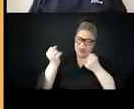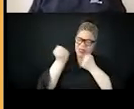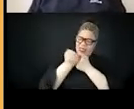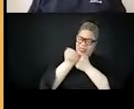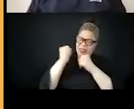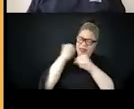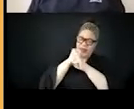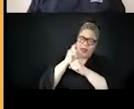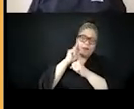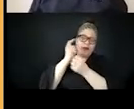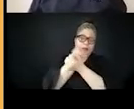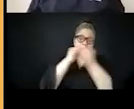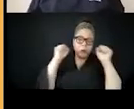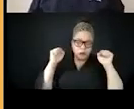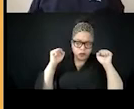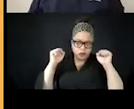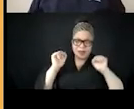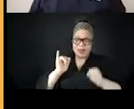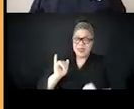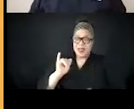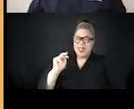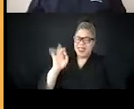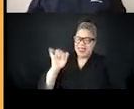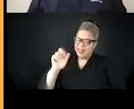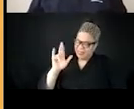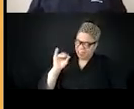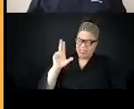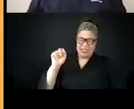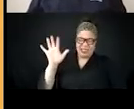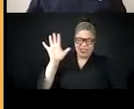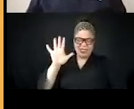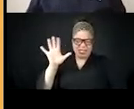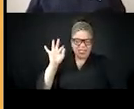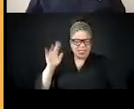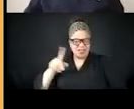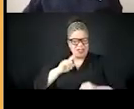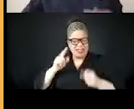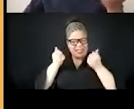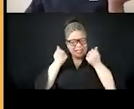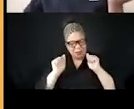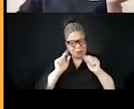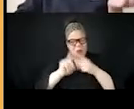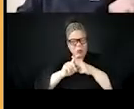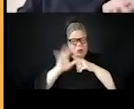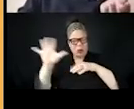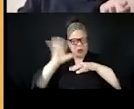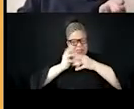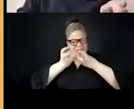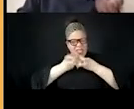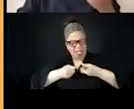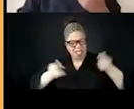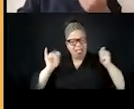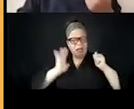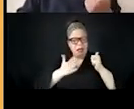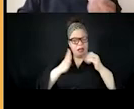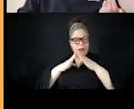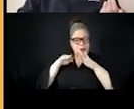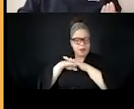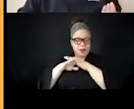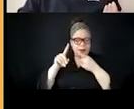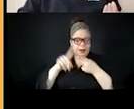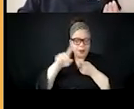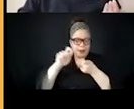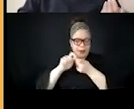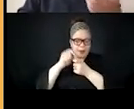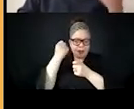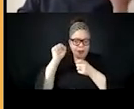information and to promote inaccurate narratives, that derail movements. Um, and so for us, it became clear that three things were really at